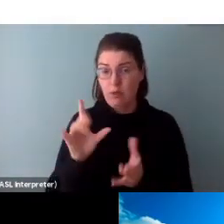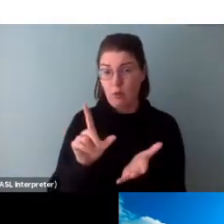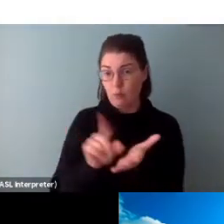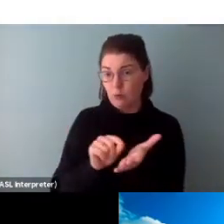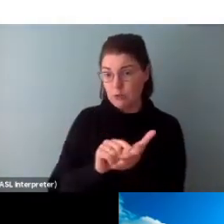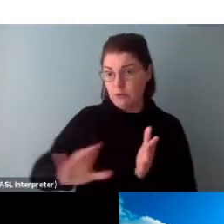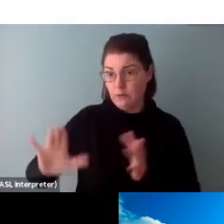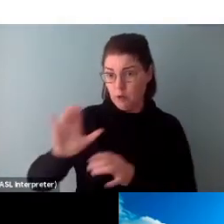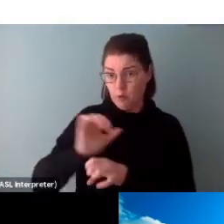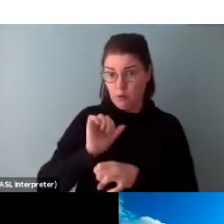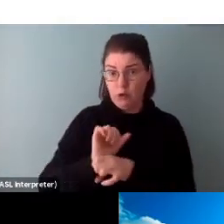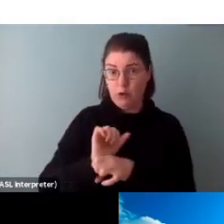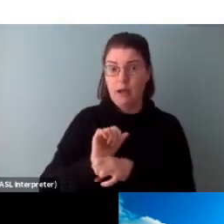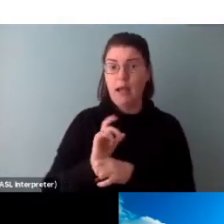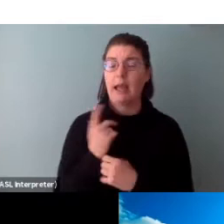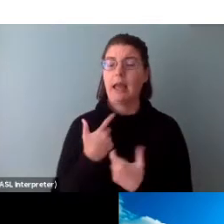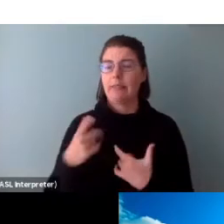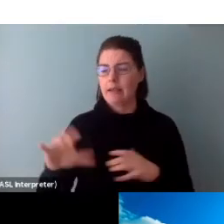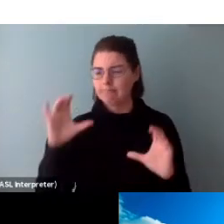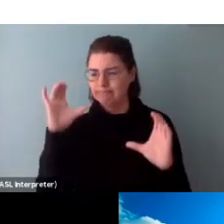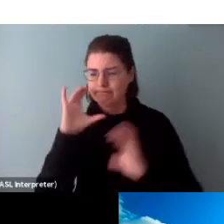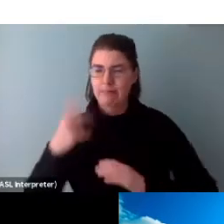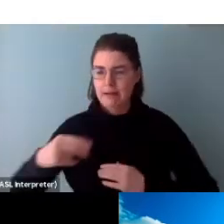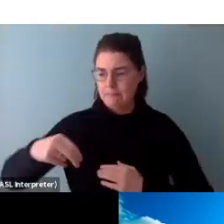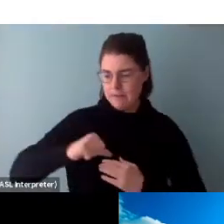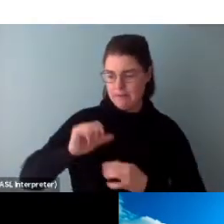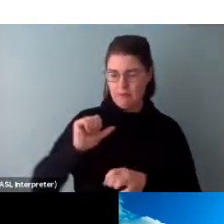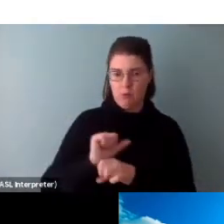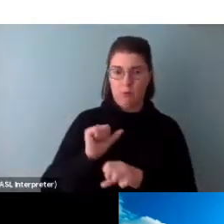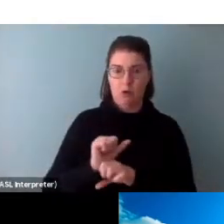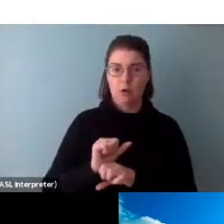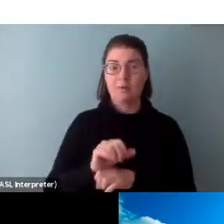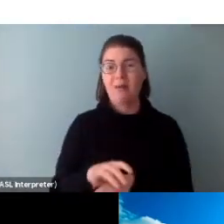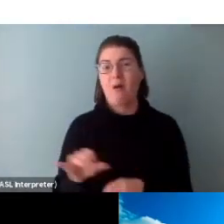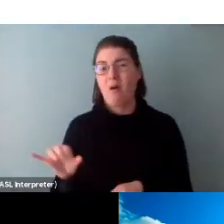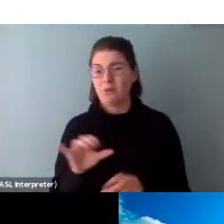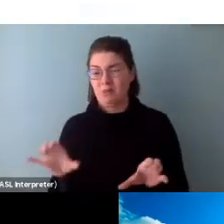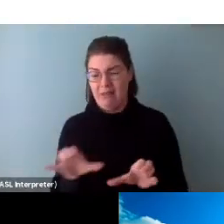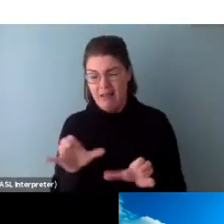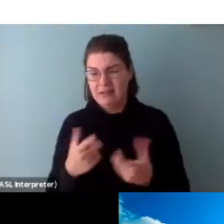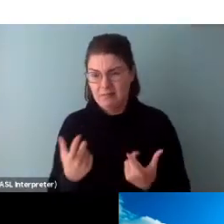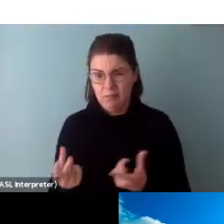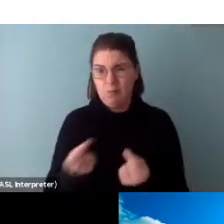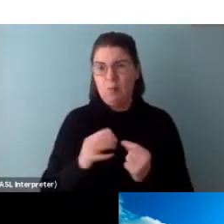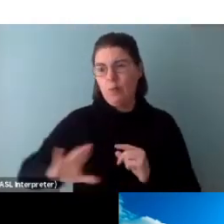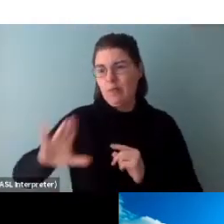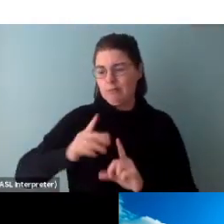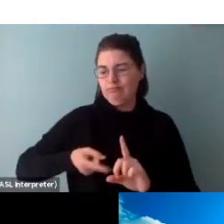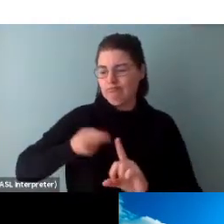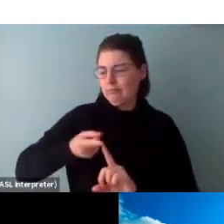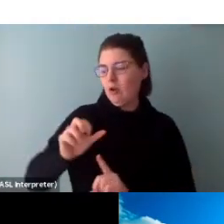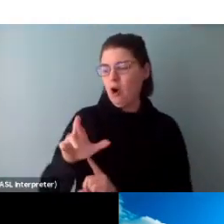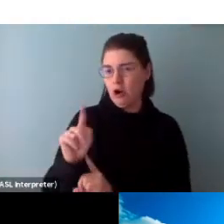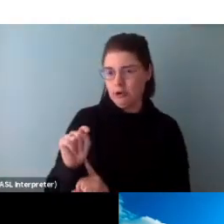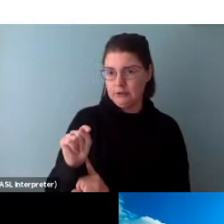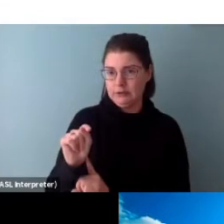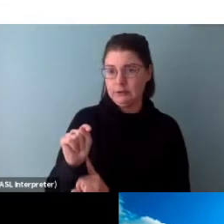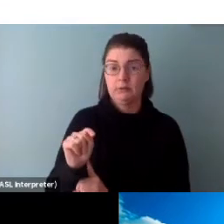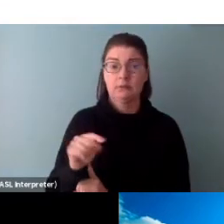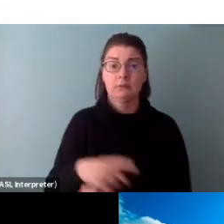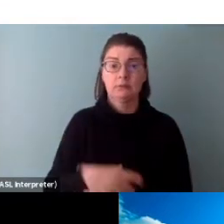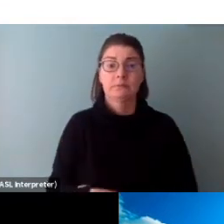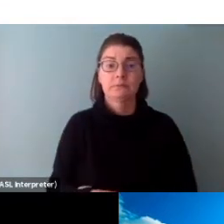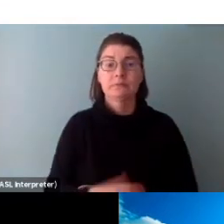and seek payment of their work, and they also actively practice their art. We recognize that short